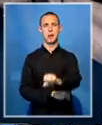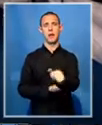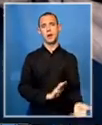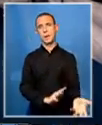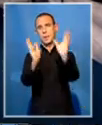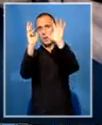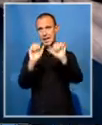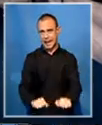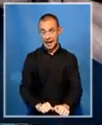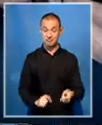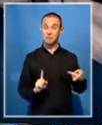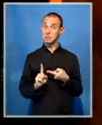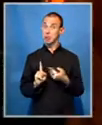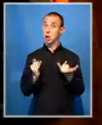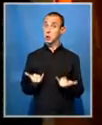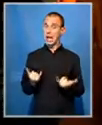following violent protests there.